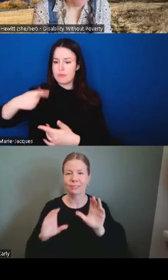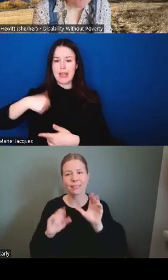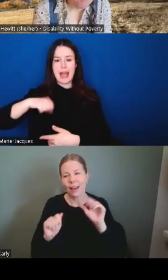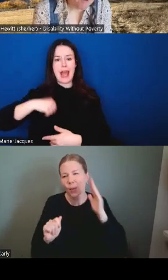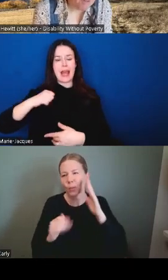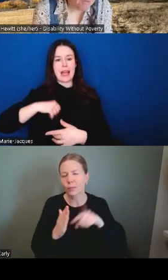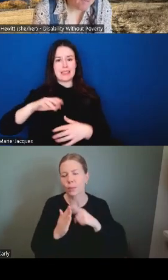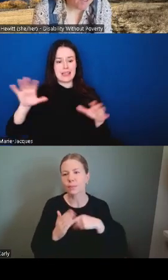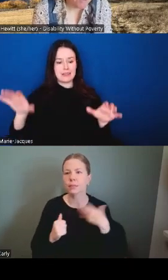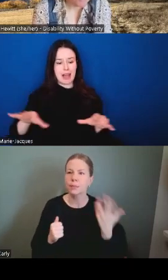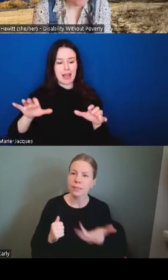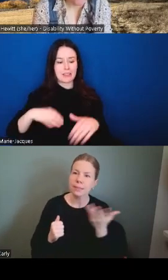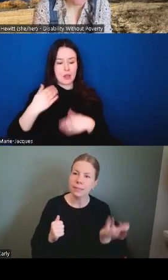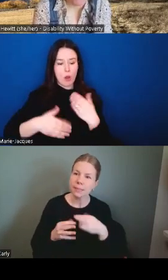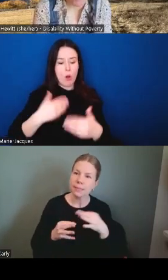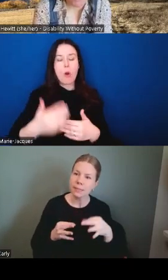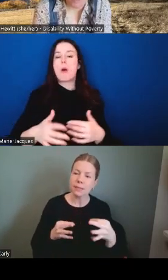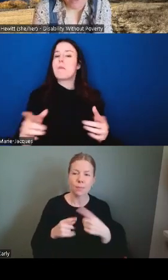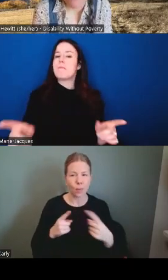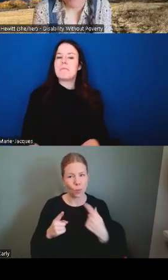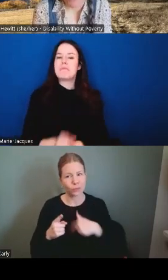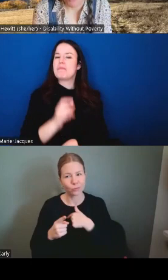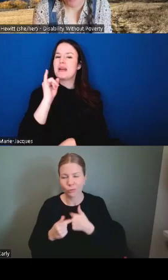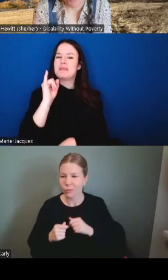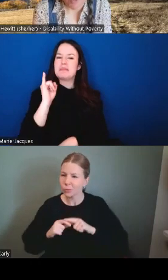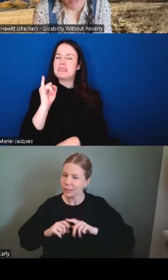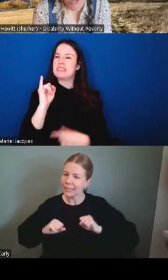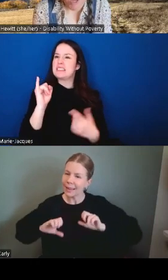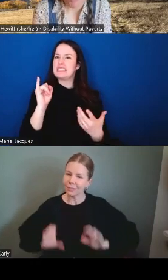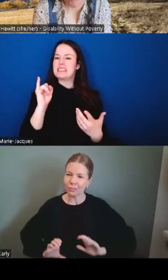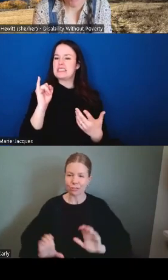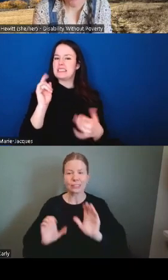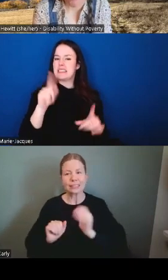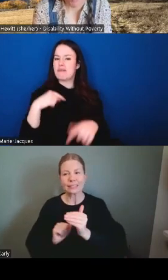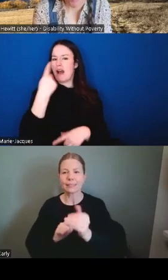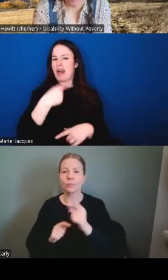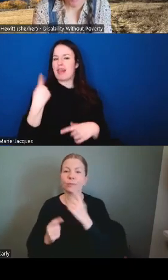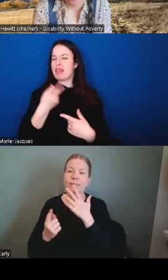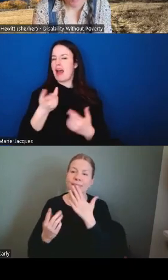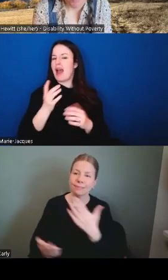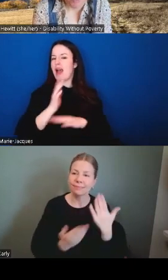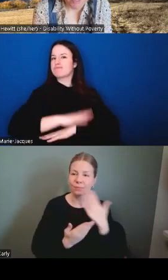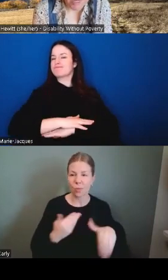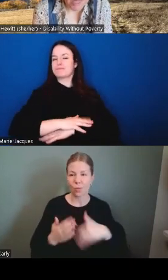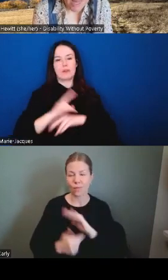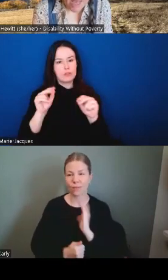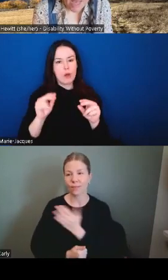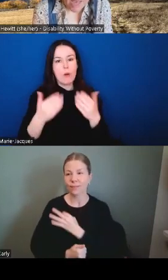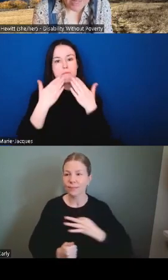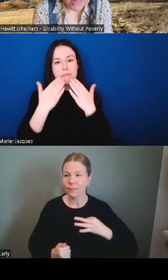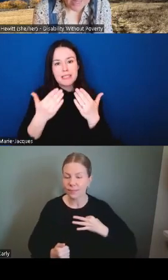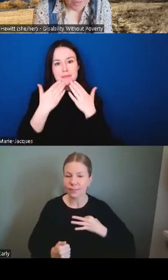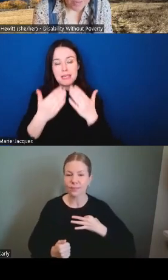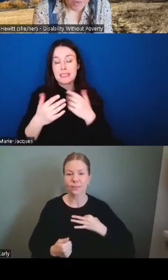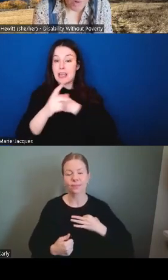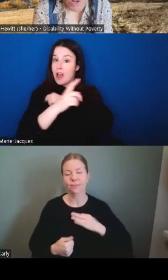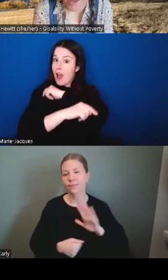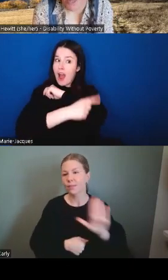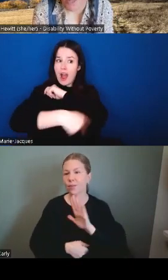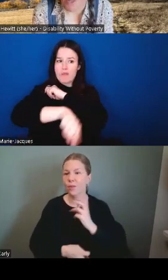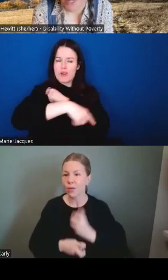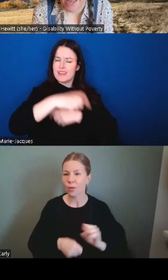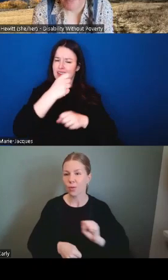i'm very grateful to all of our staff and the extremely hard work that they they put in at